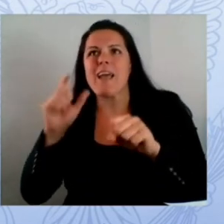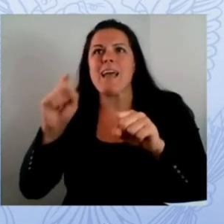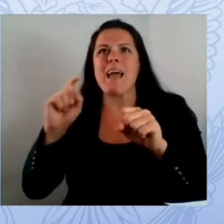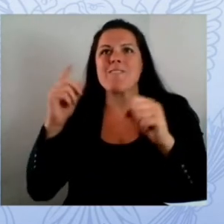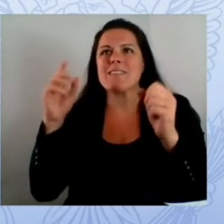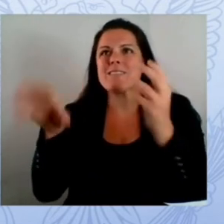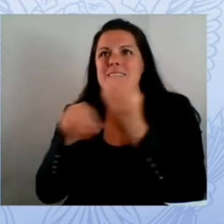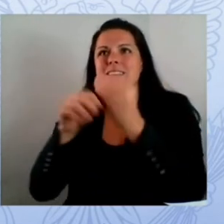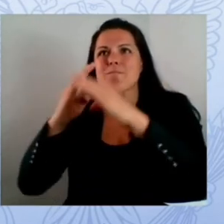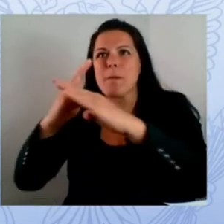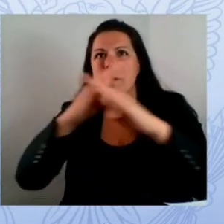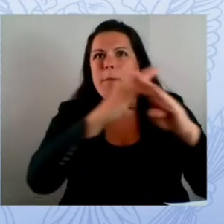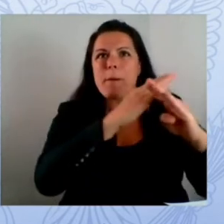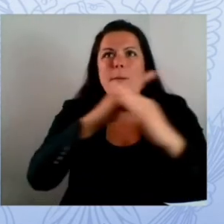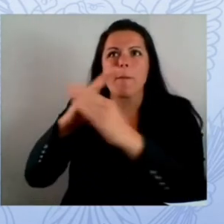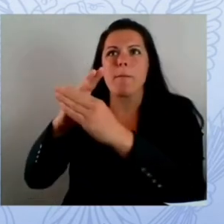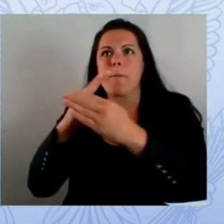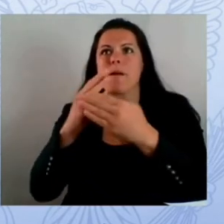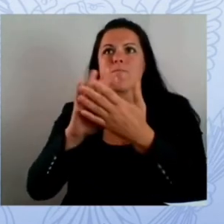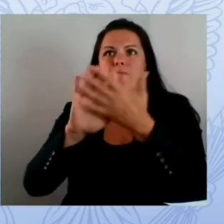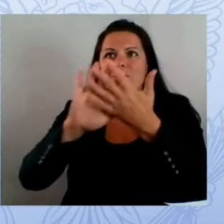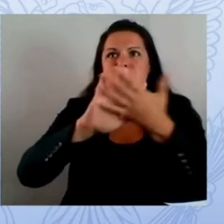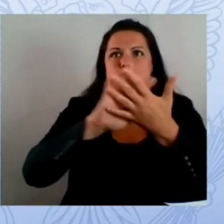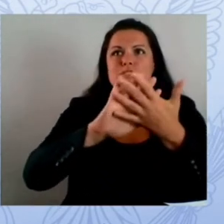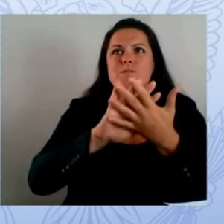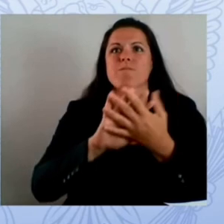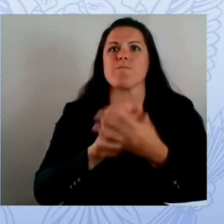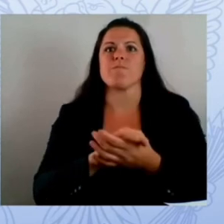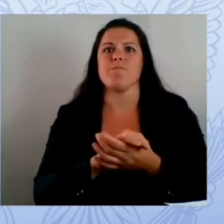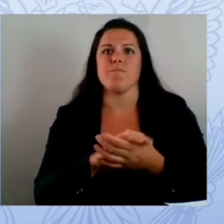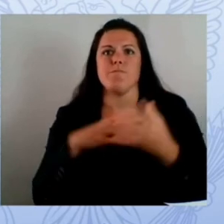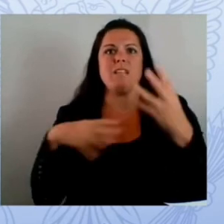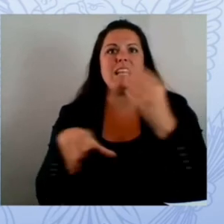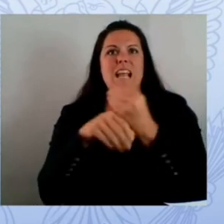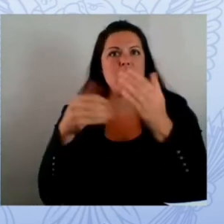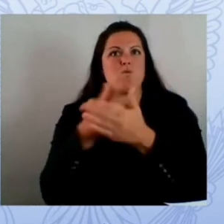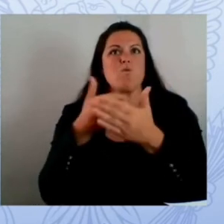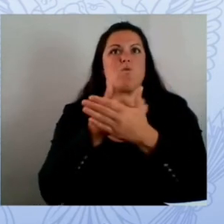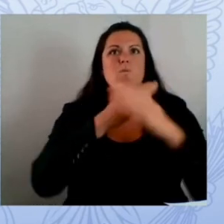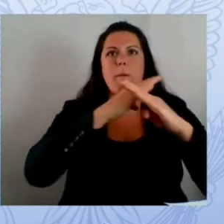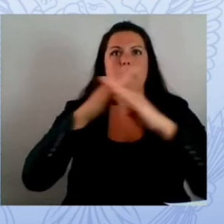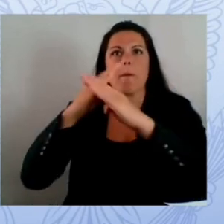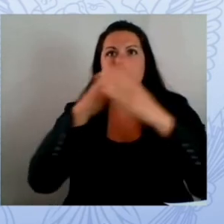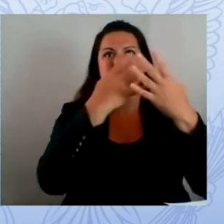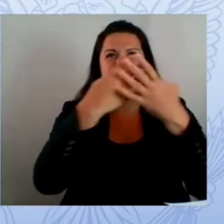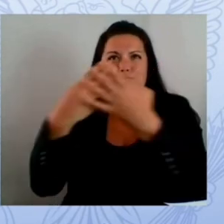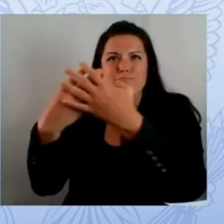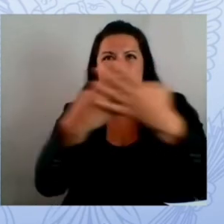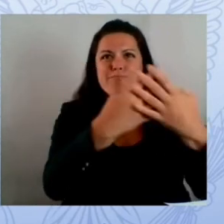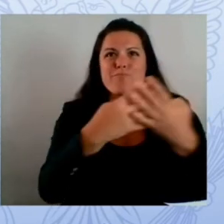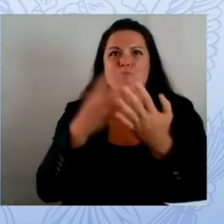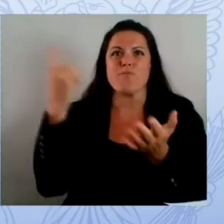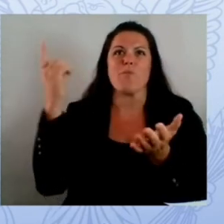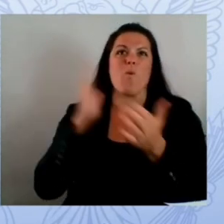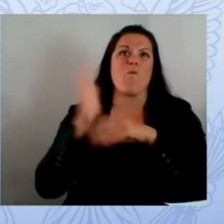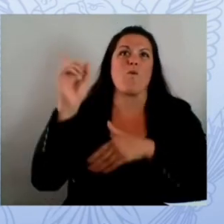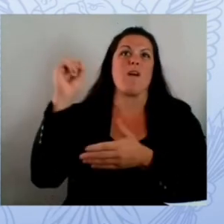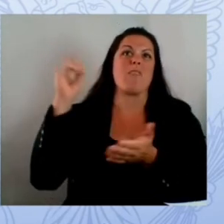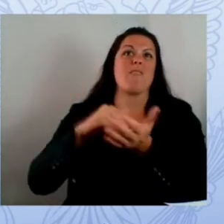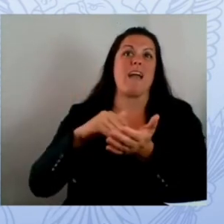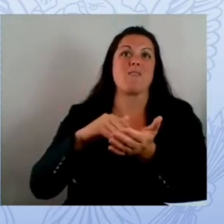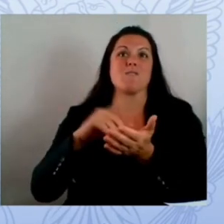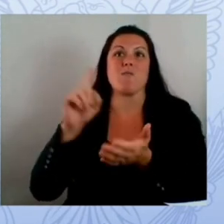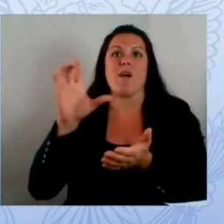day average so we're also doing mile well filtering and advanced solutions so safe successful and happy